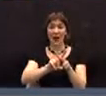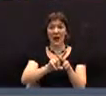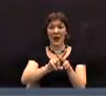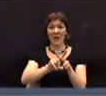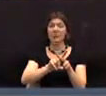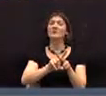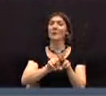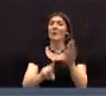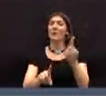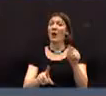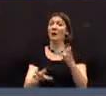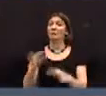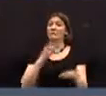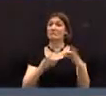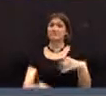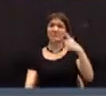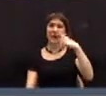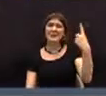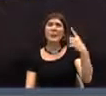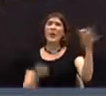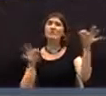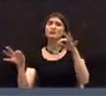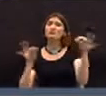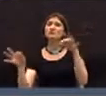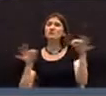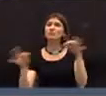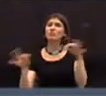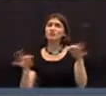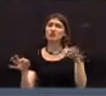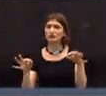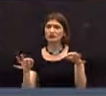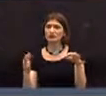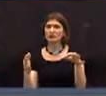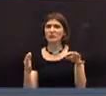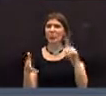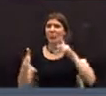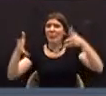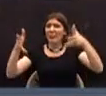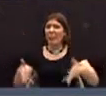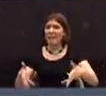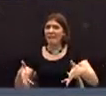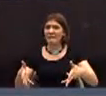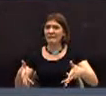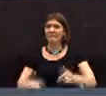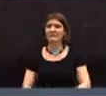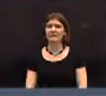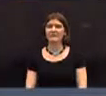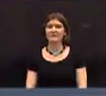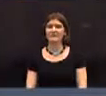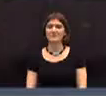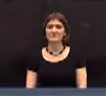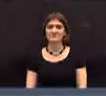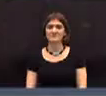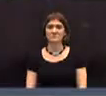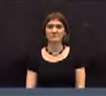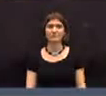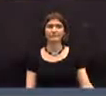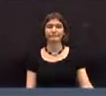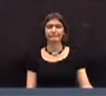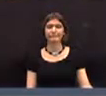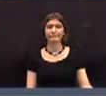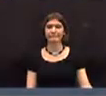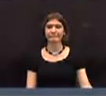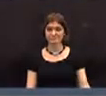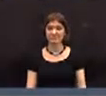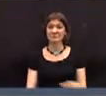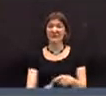balance, but I'd like somebody to tell me what will that leave in the unassigned